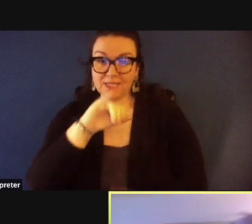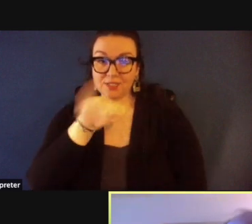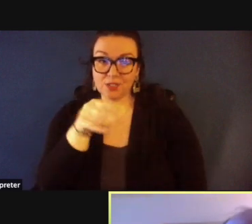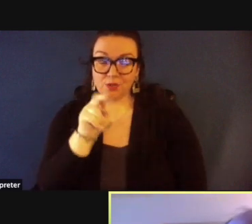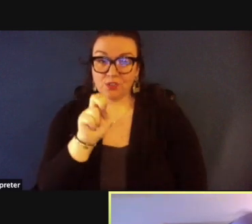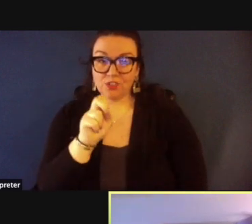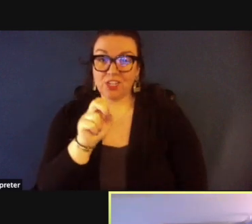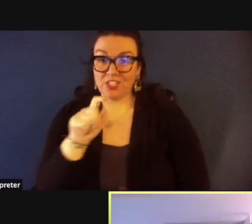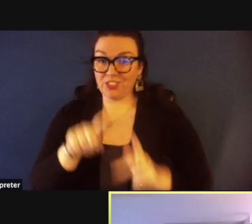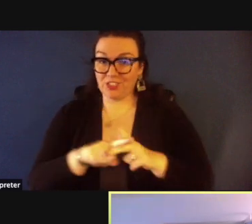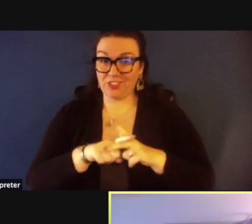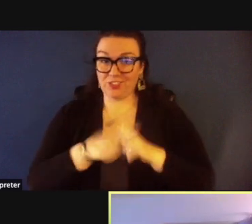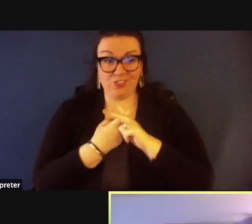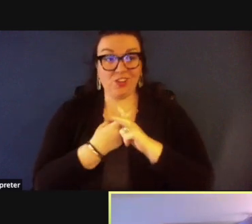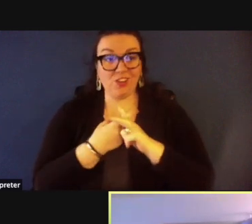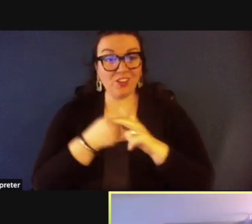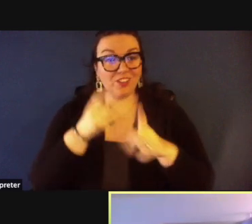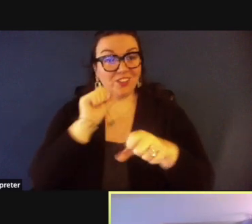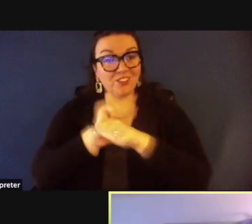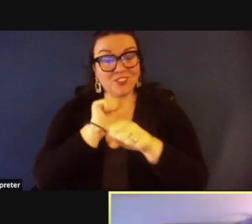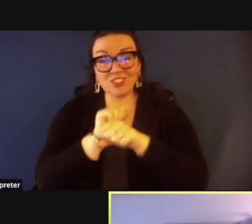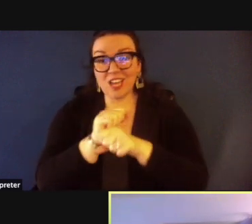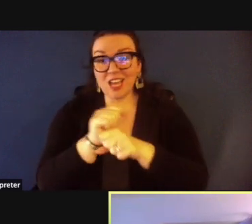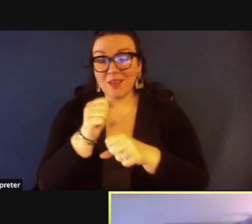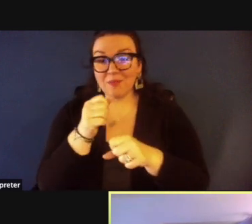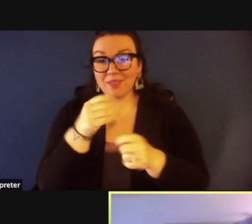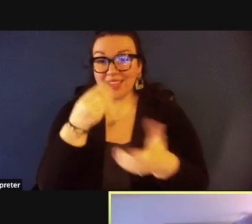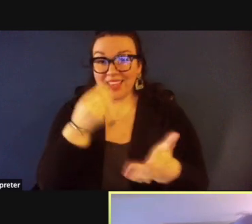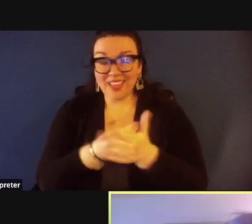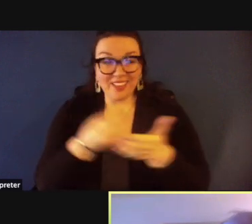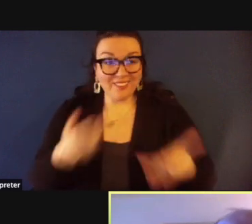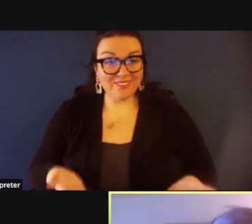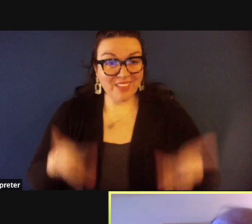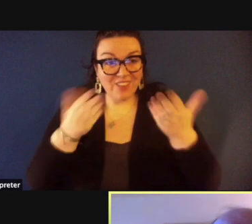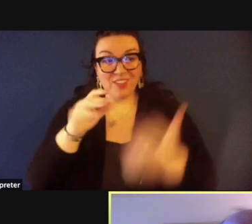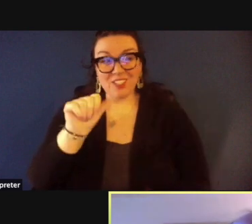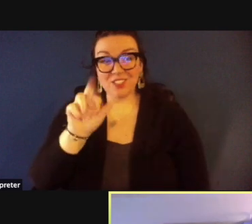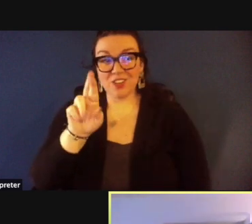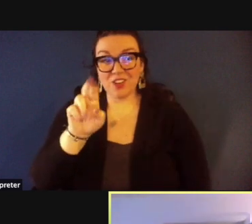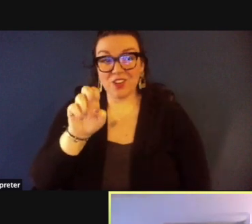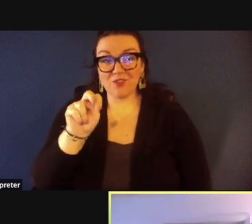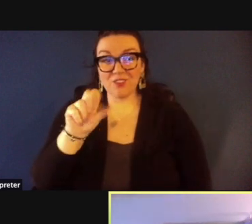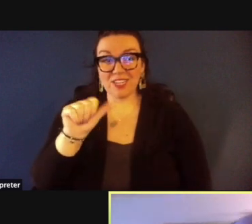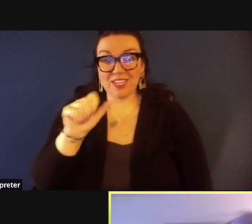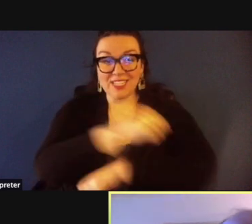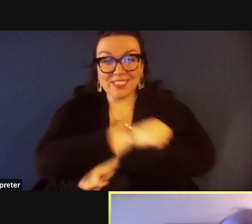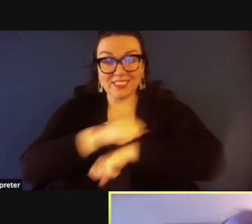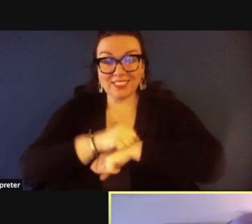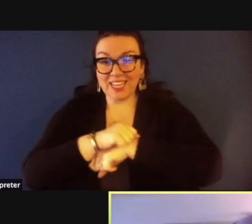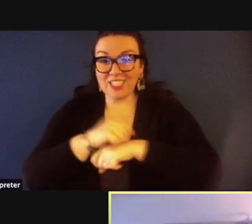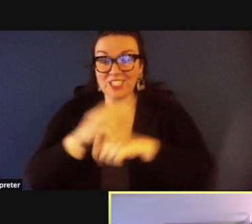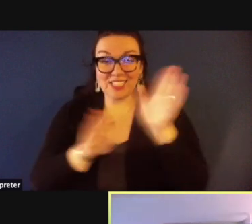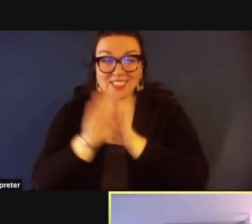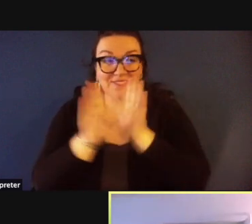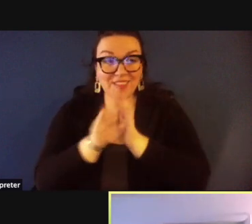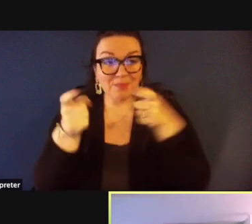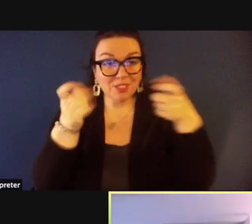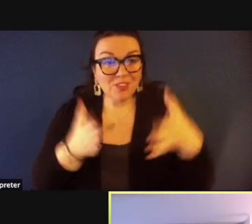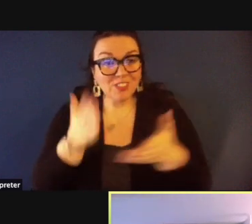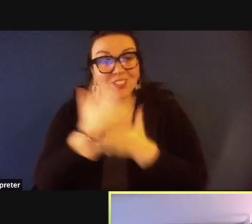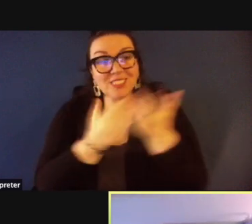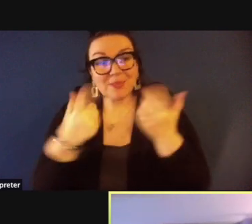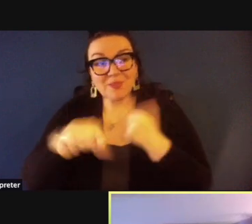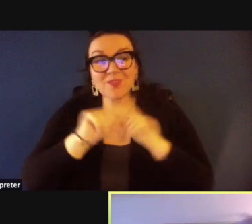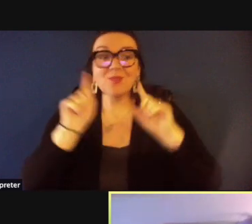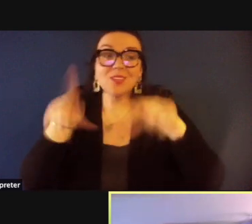she started her career in fundraising at the arena stage as the development director there some of you have been to plays at the